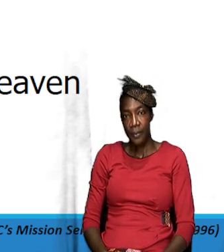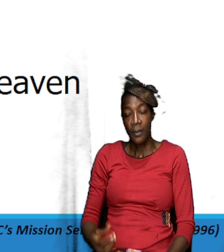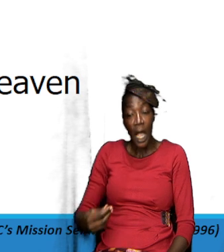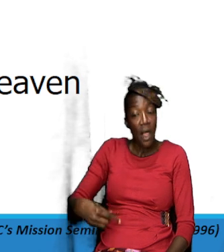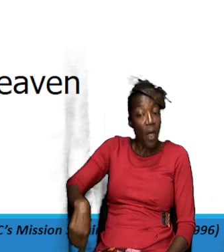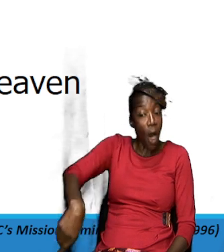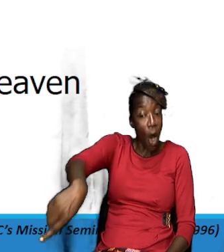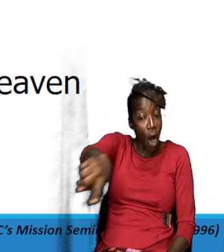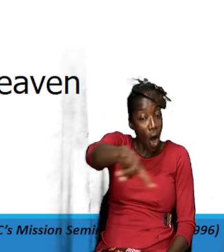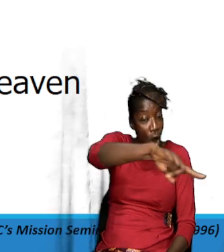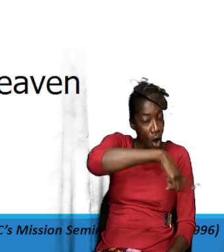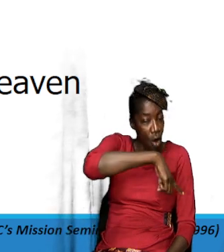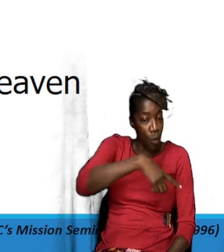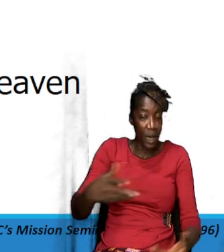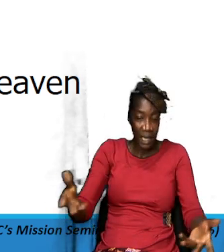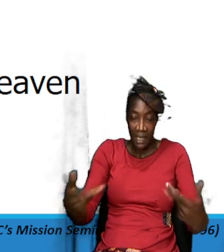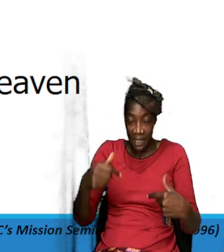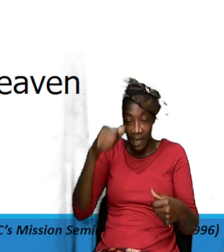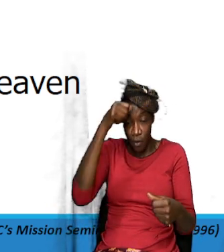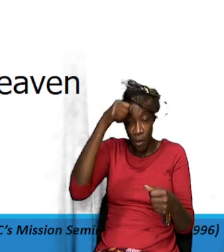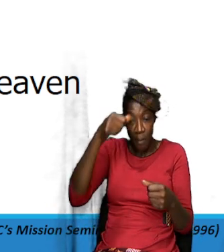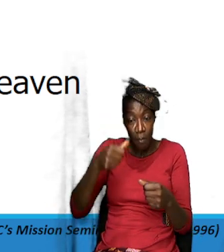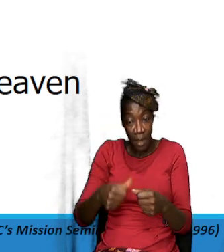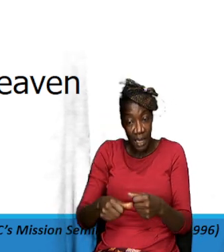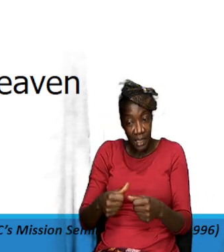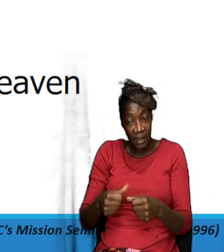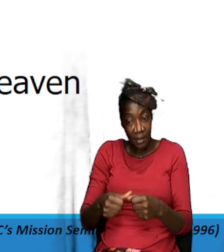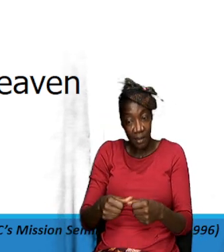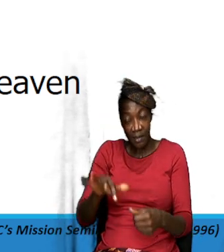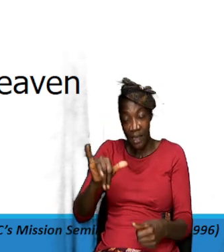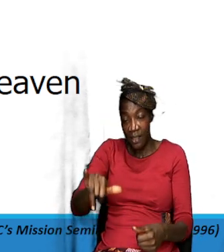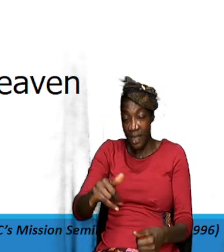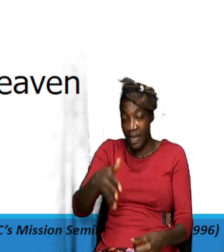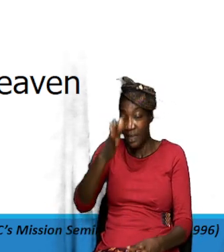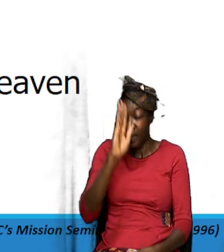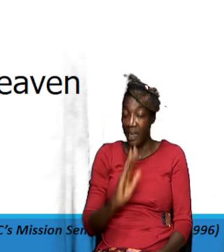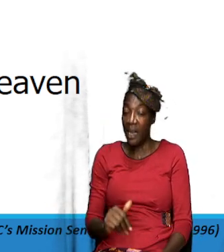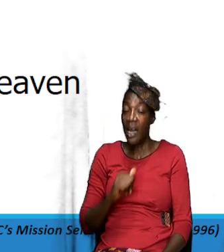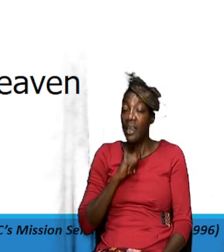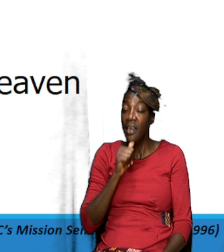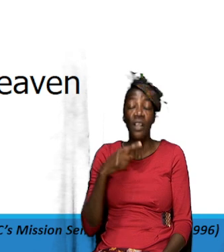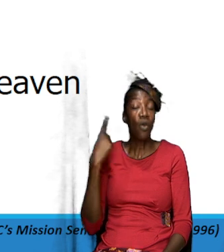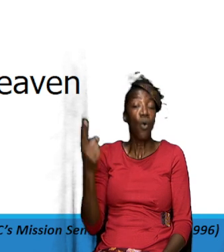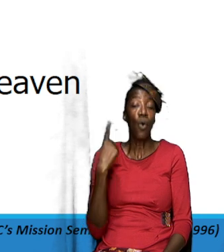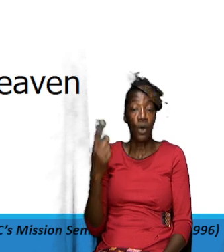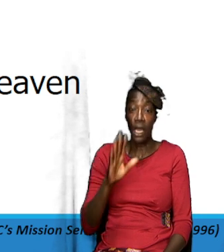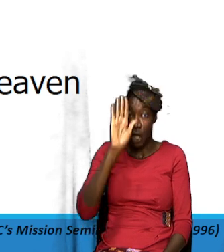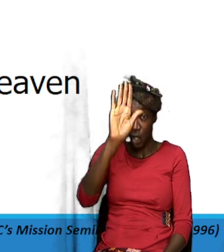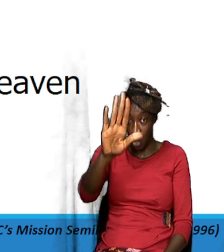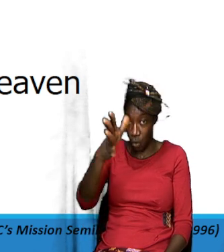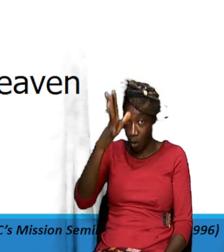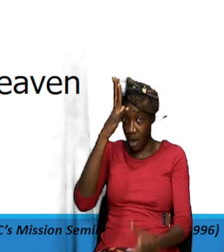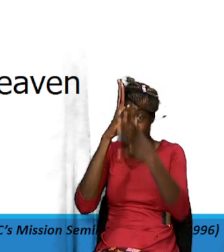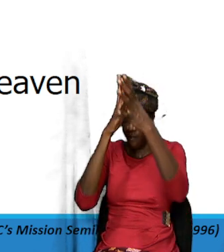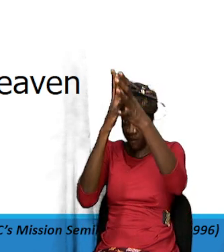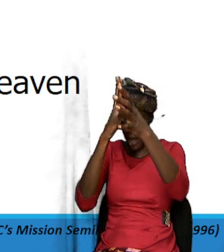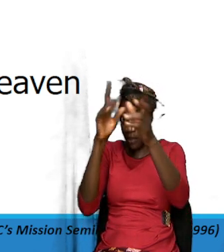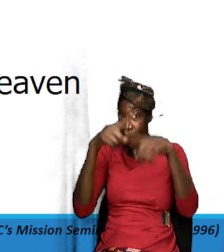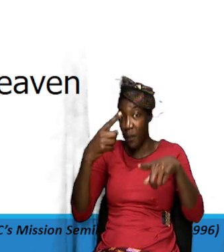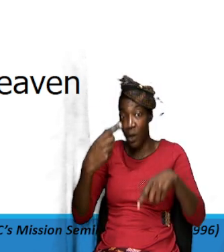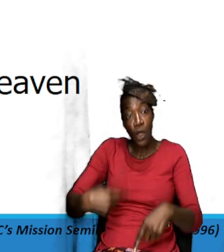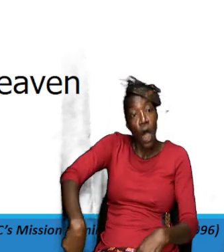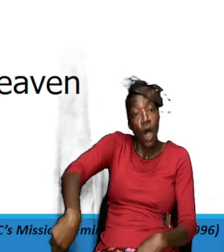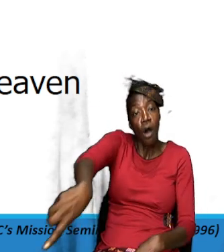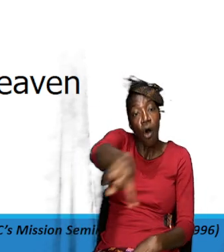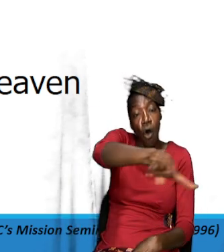it reminds us that he is not only your father but he is our